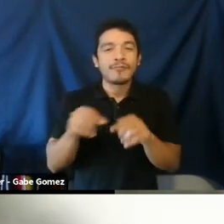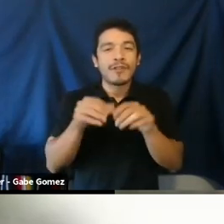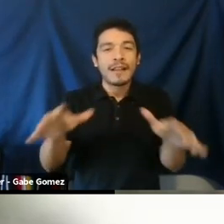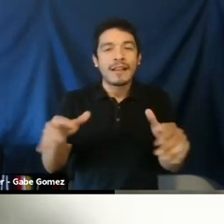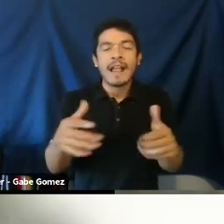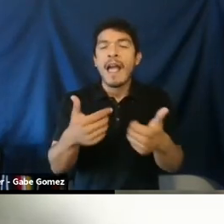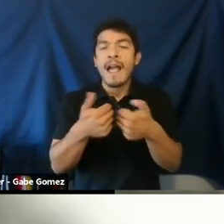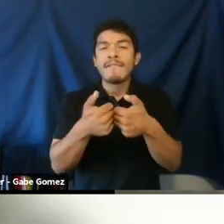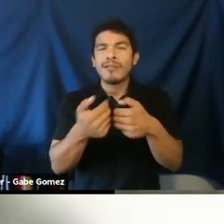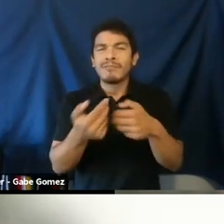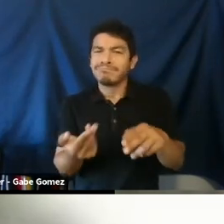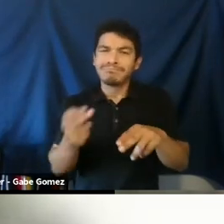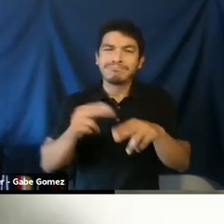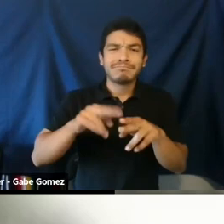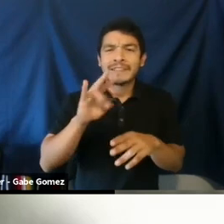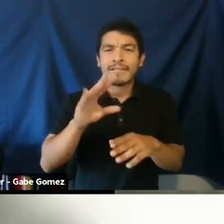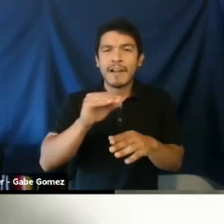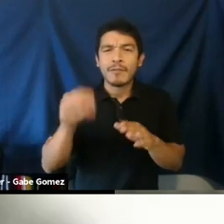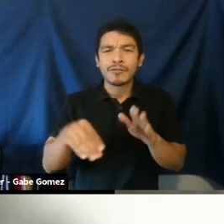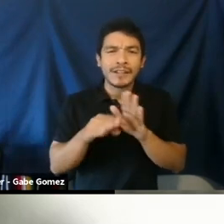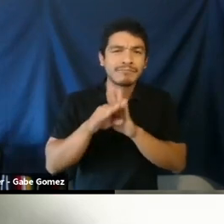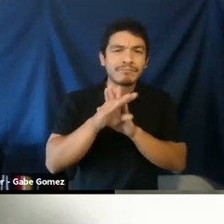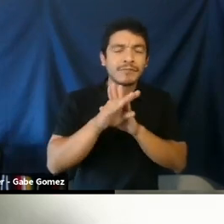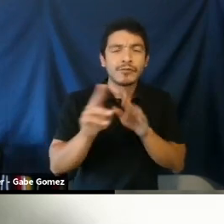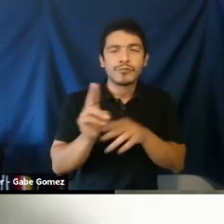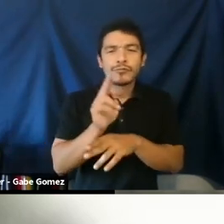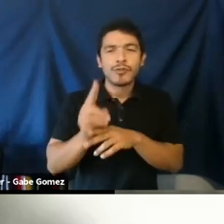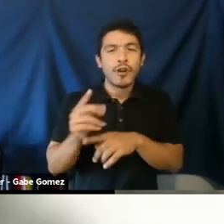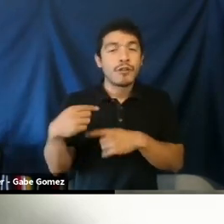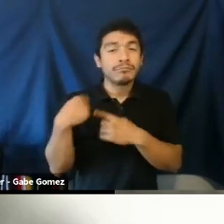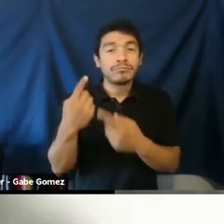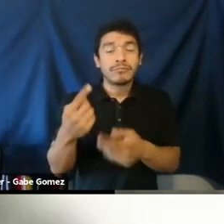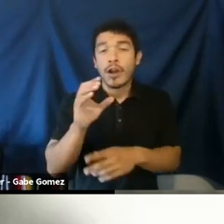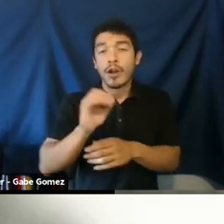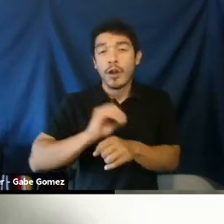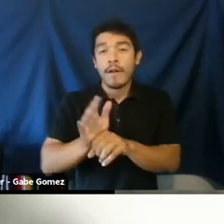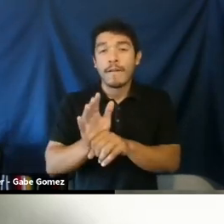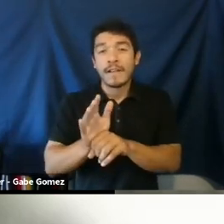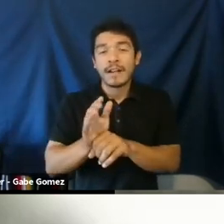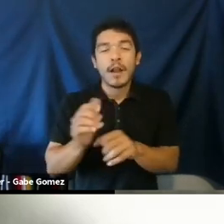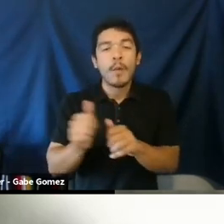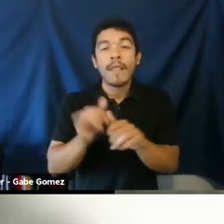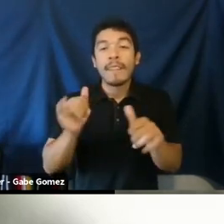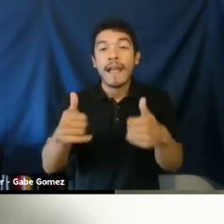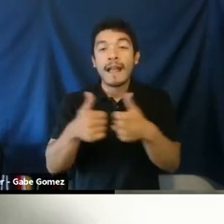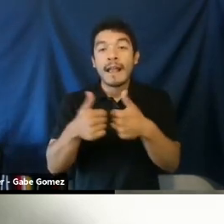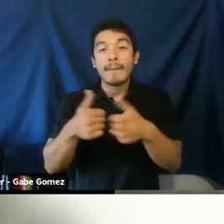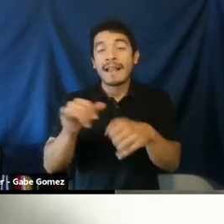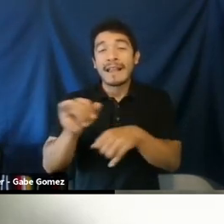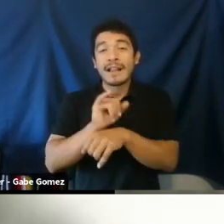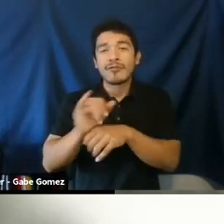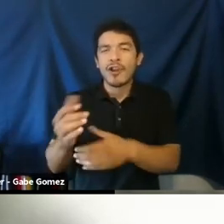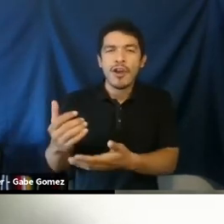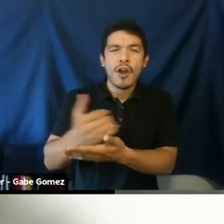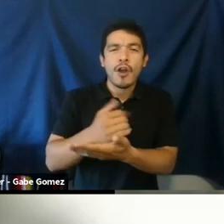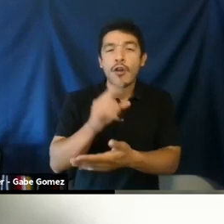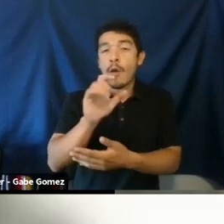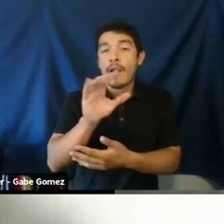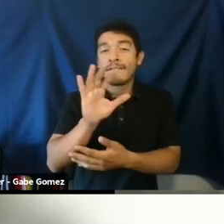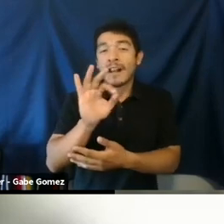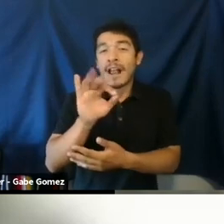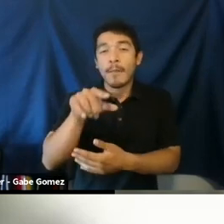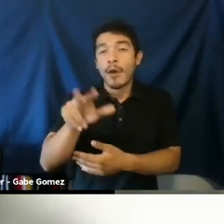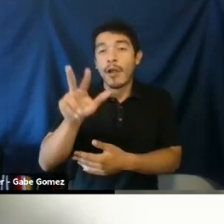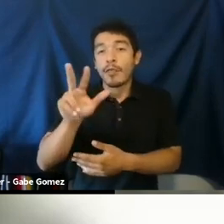This release couldn't be more timely. Video gameplay has spiked 75% during the COVID-19 pandemic, with the gaming